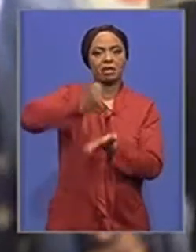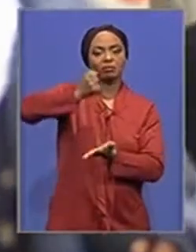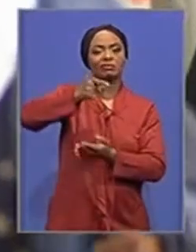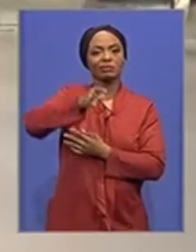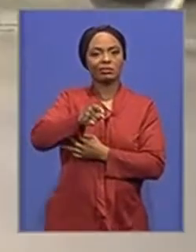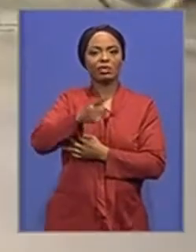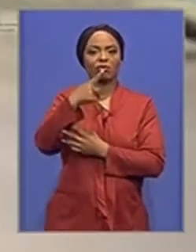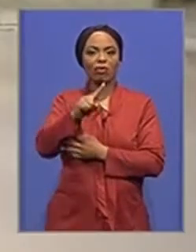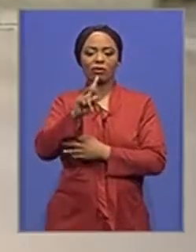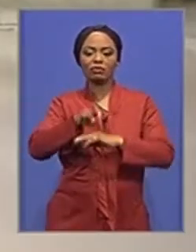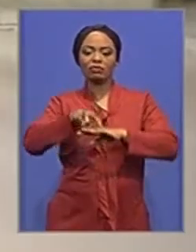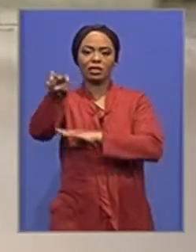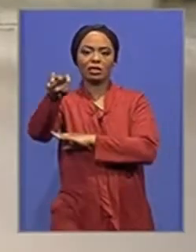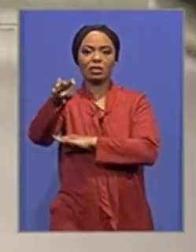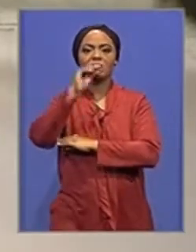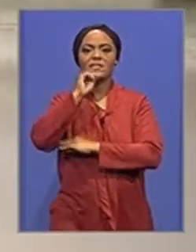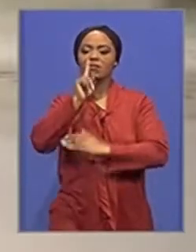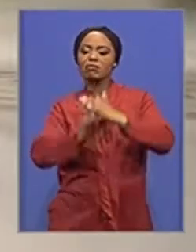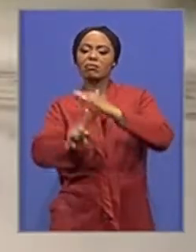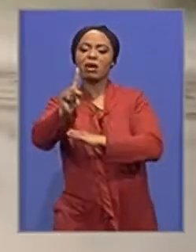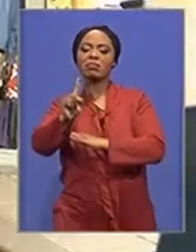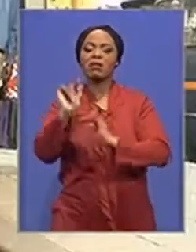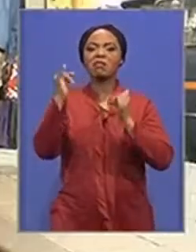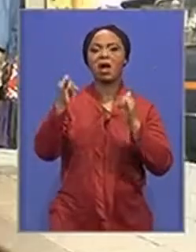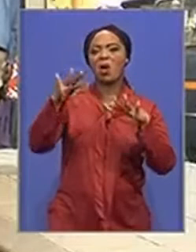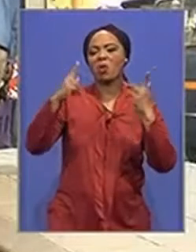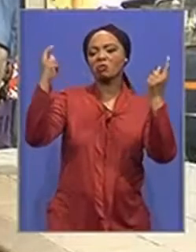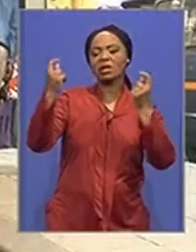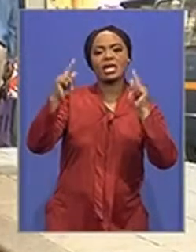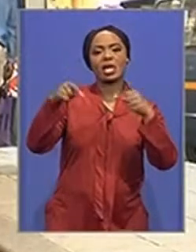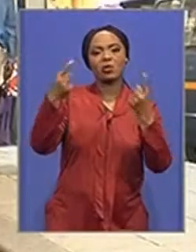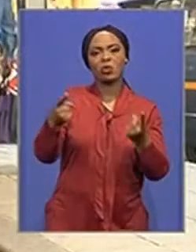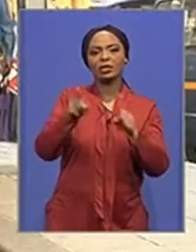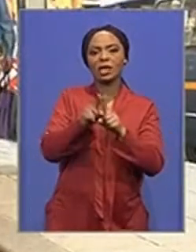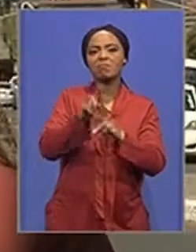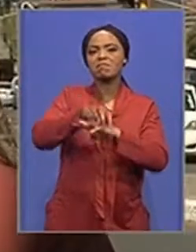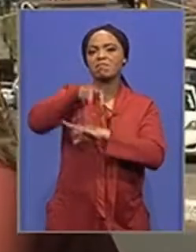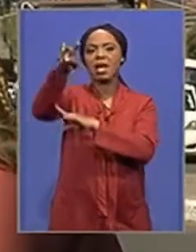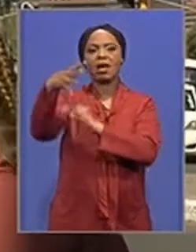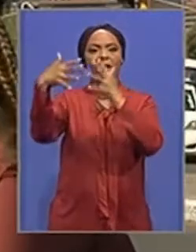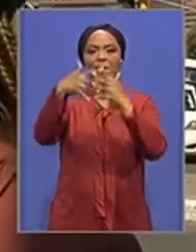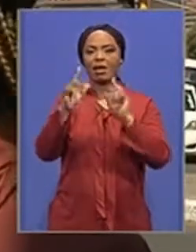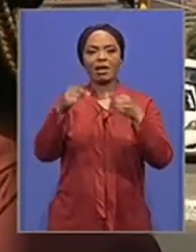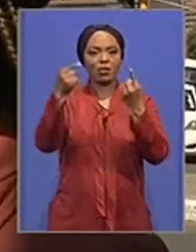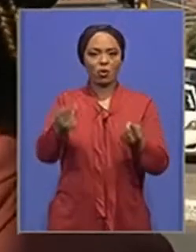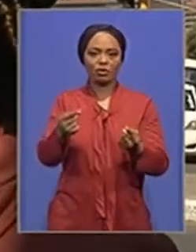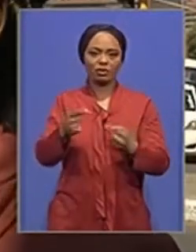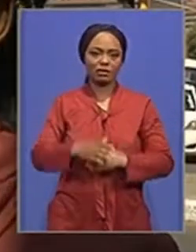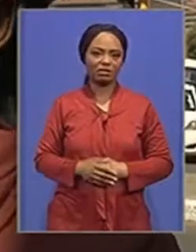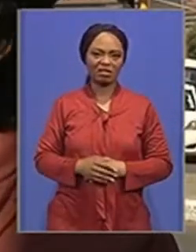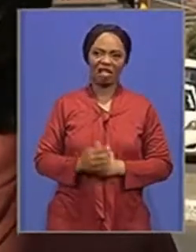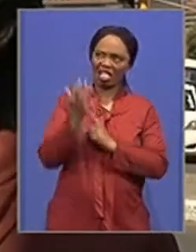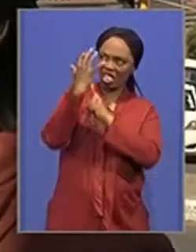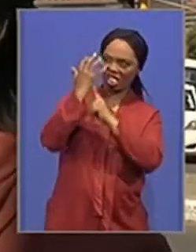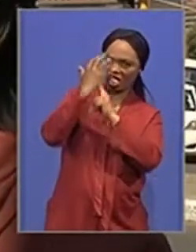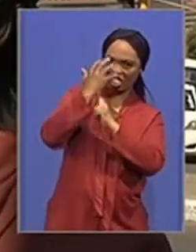In a way they are manipulating us into